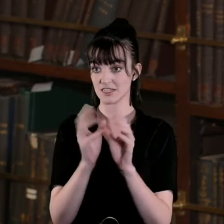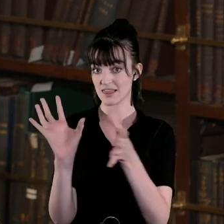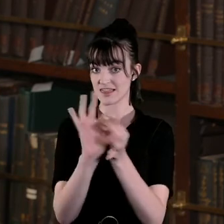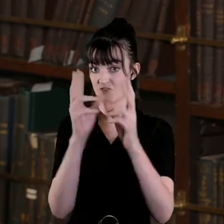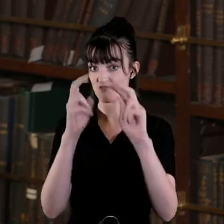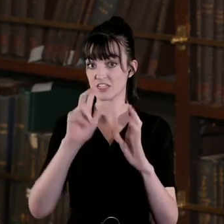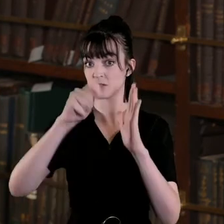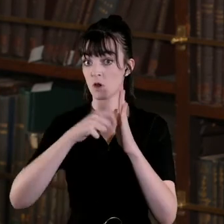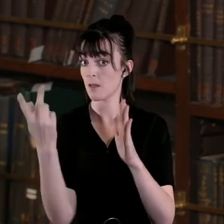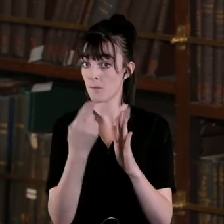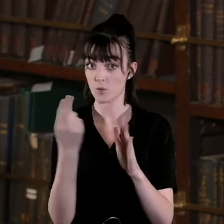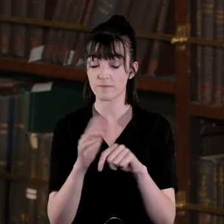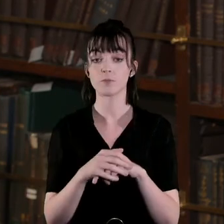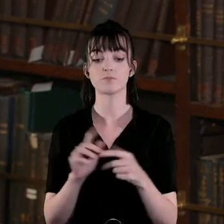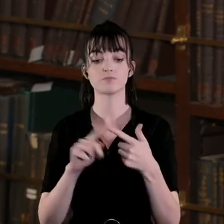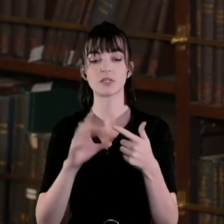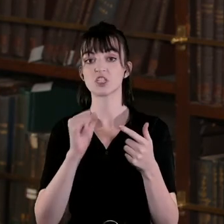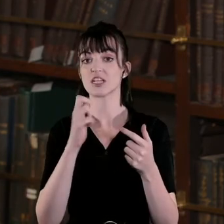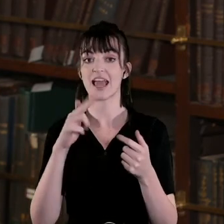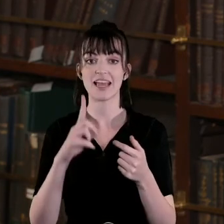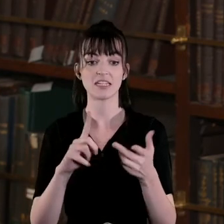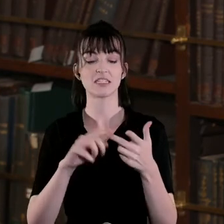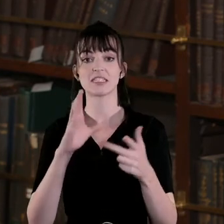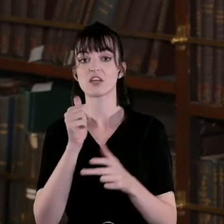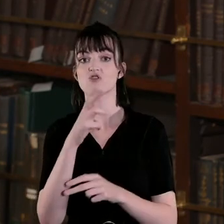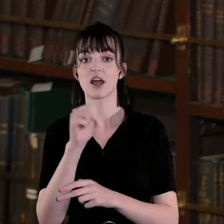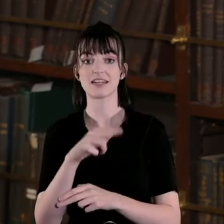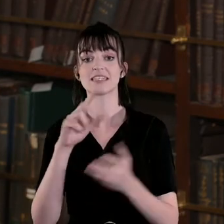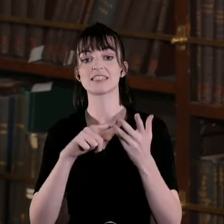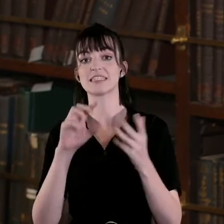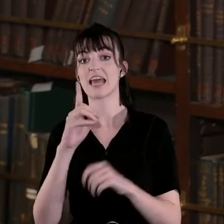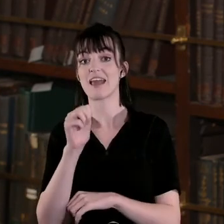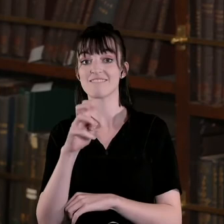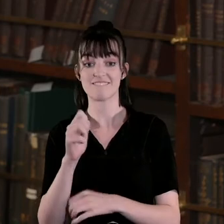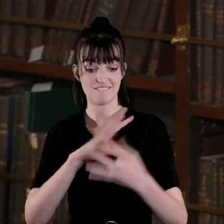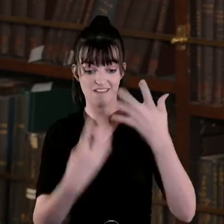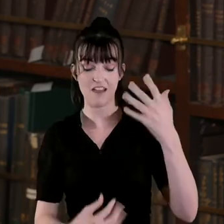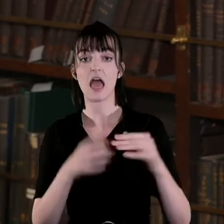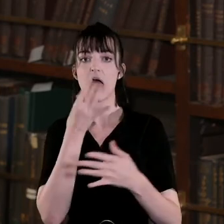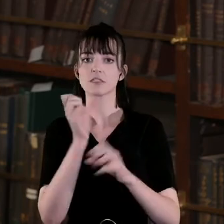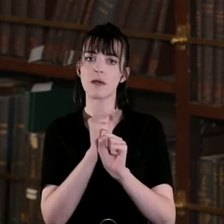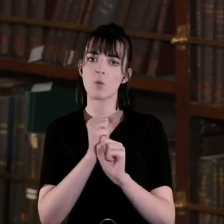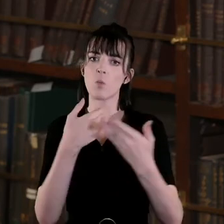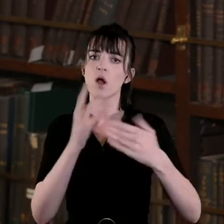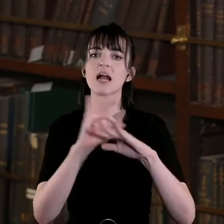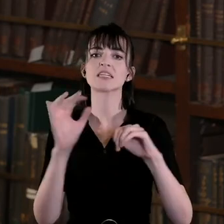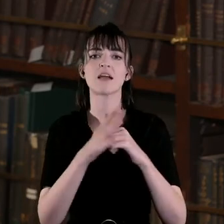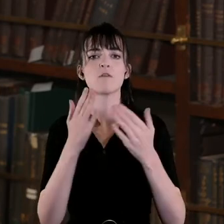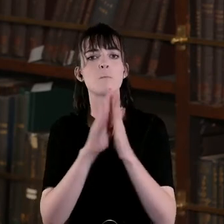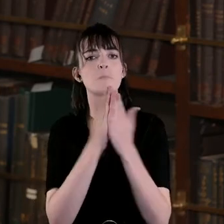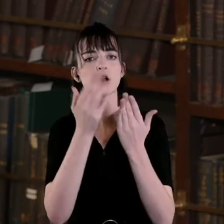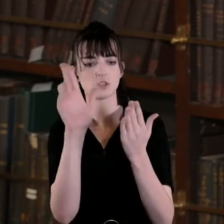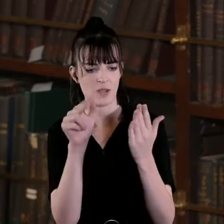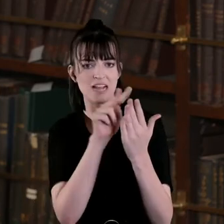both of you led others Sinead Ciaran Dave and others have been asking about the books that they could read to continue